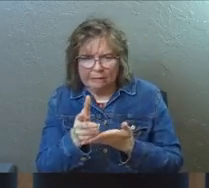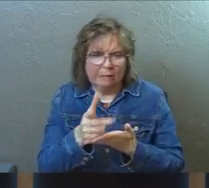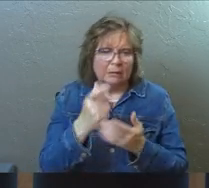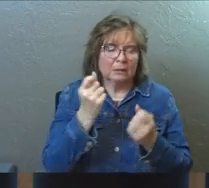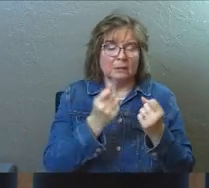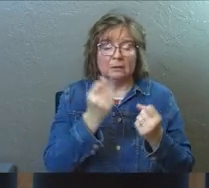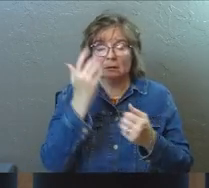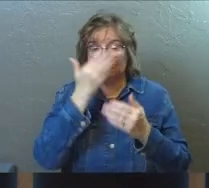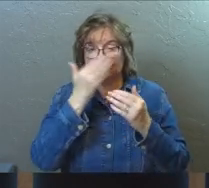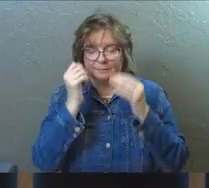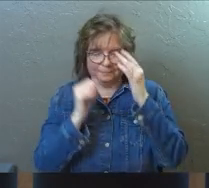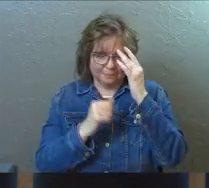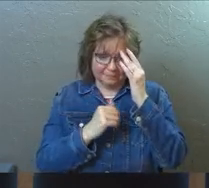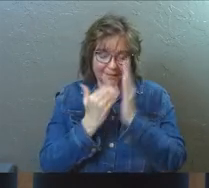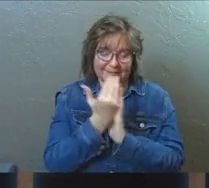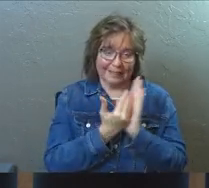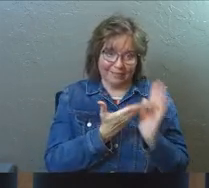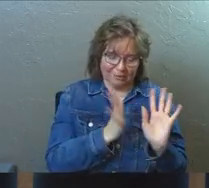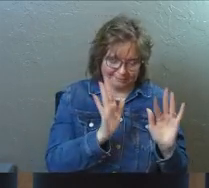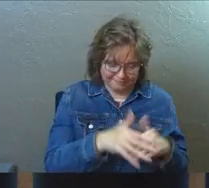there's a lesson there.